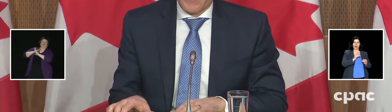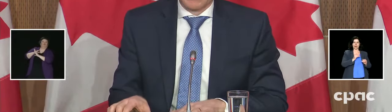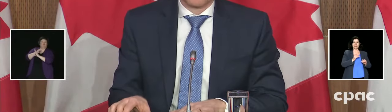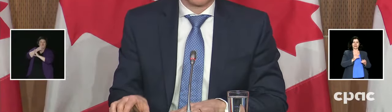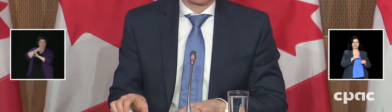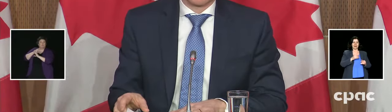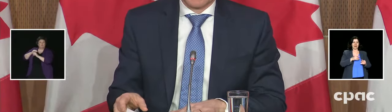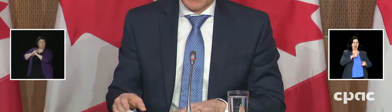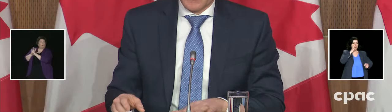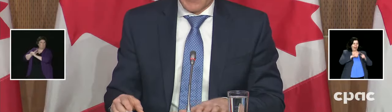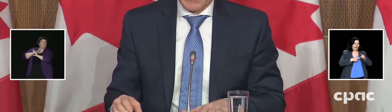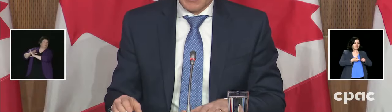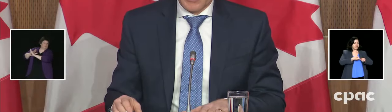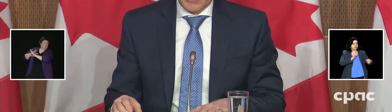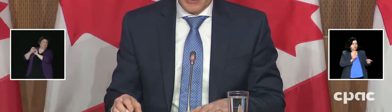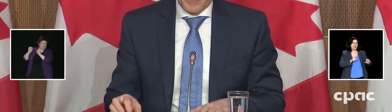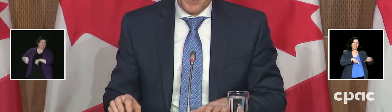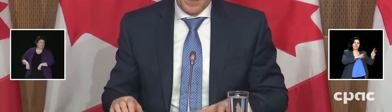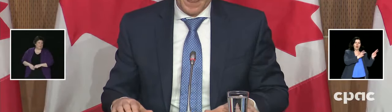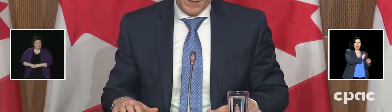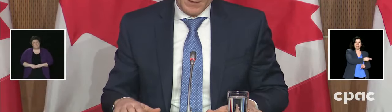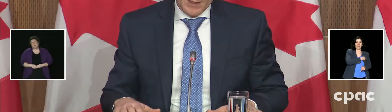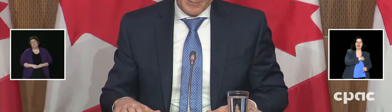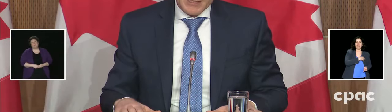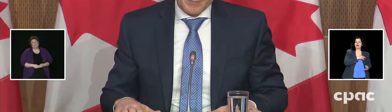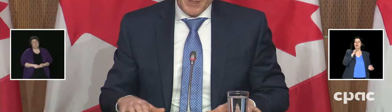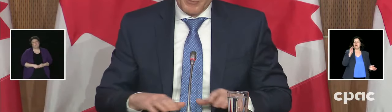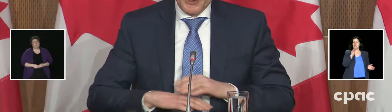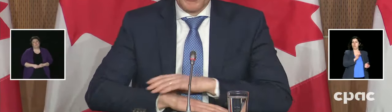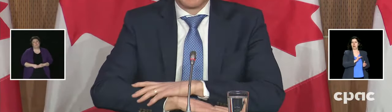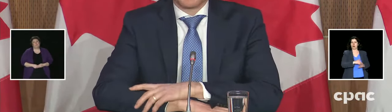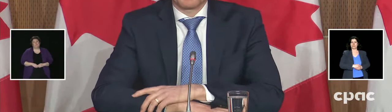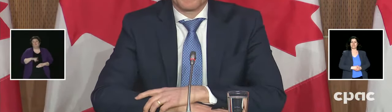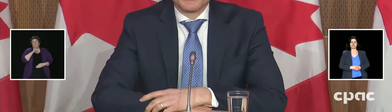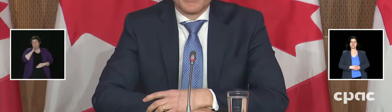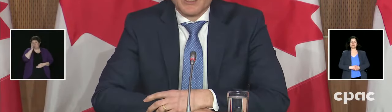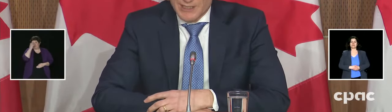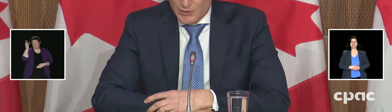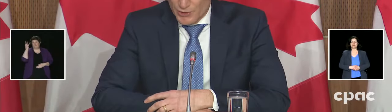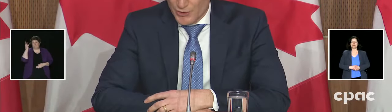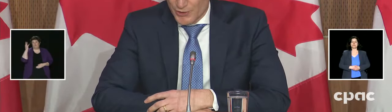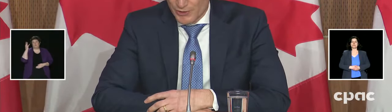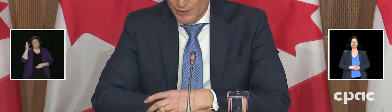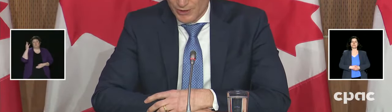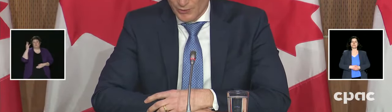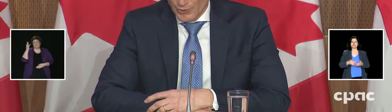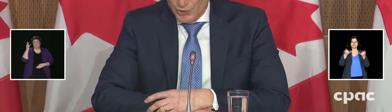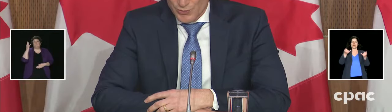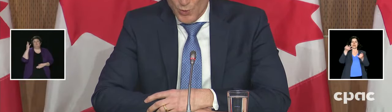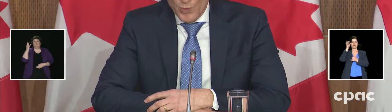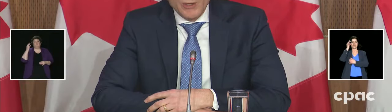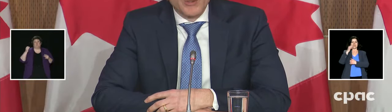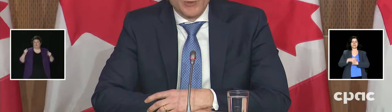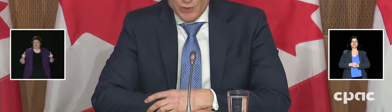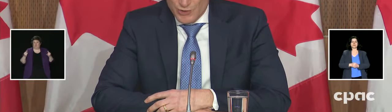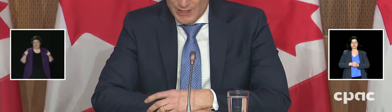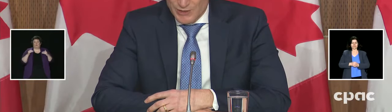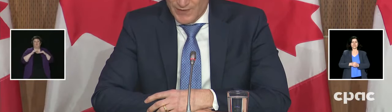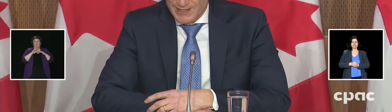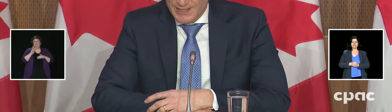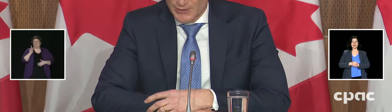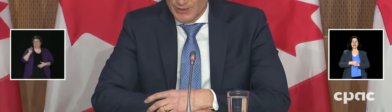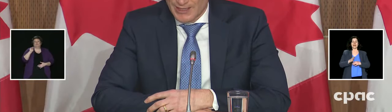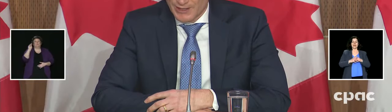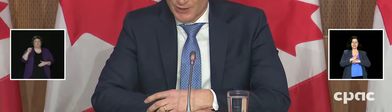first dose of an effective COVID-19 vaccine earlier. Currently, than 60 percent of Indigenous adults have received at least one single